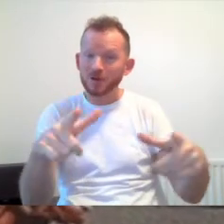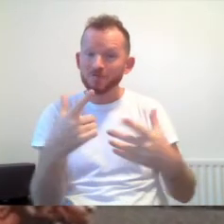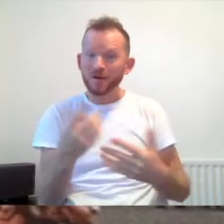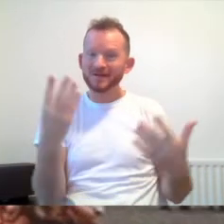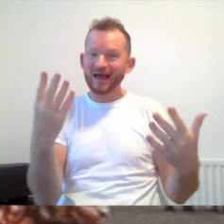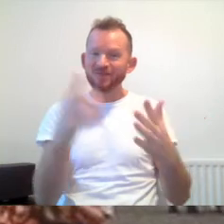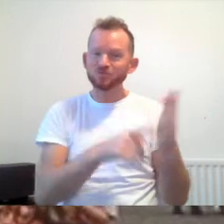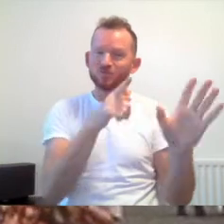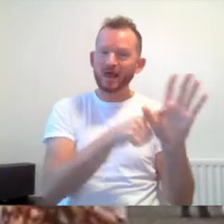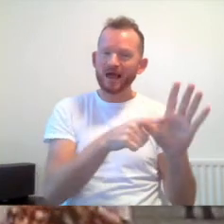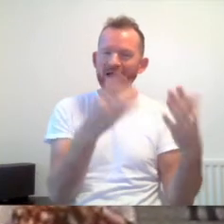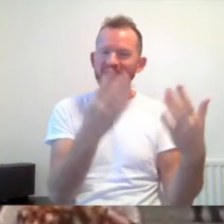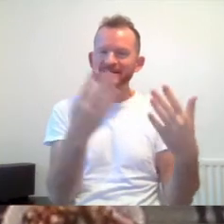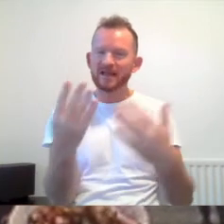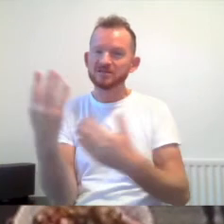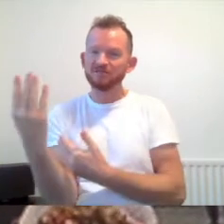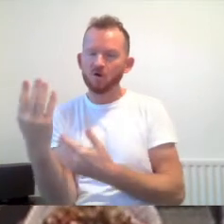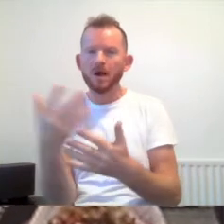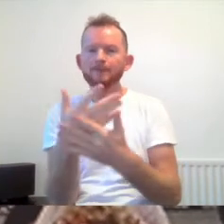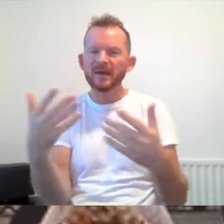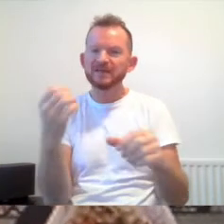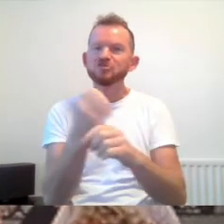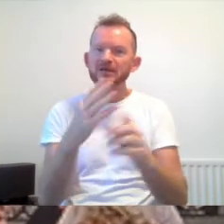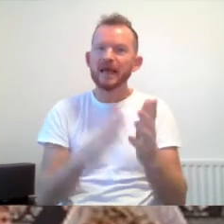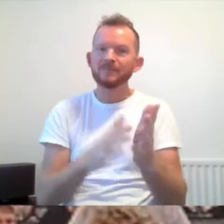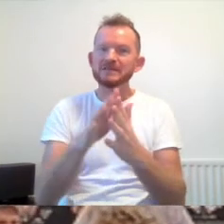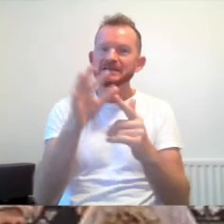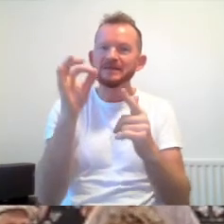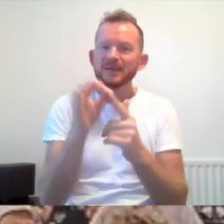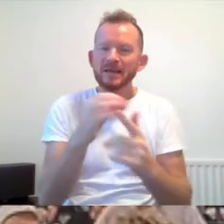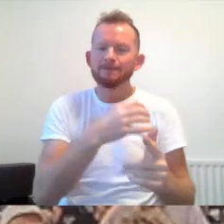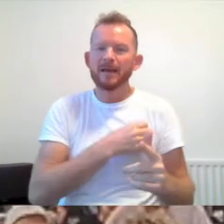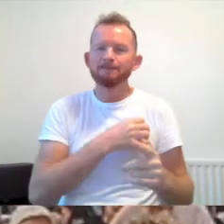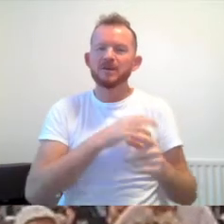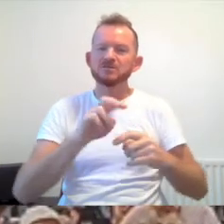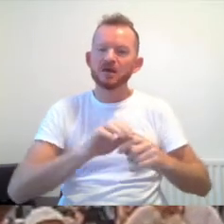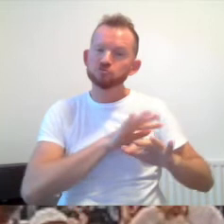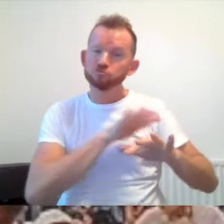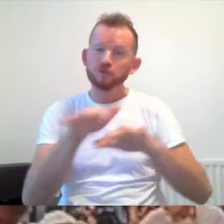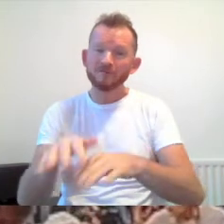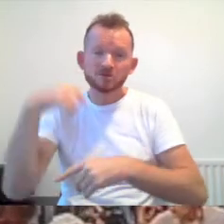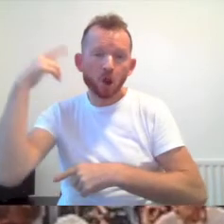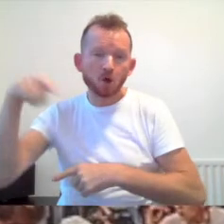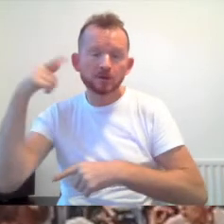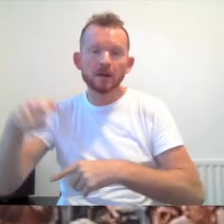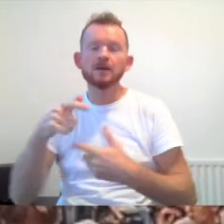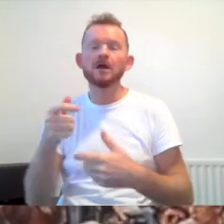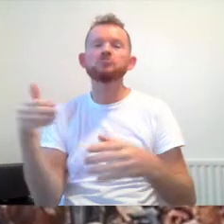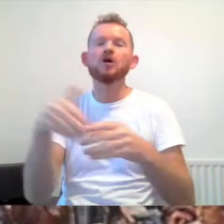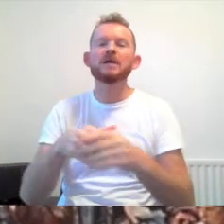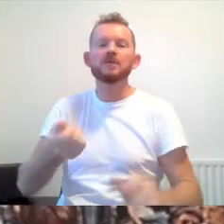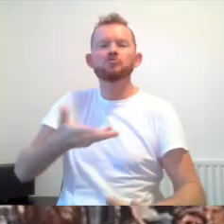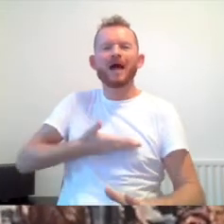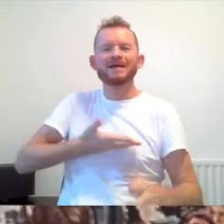of July 1994, when many GMCDP members travelled to London to join in the Rights Now demonstration